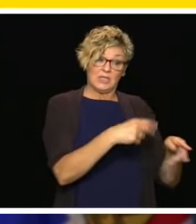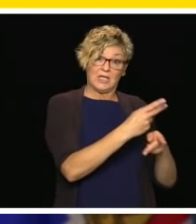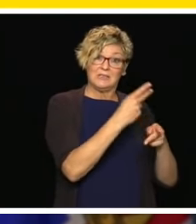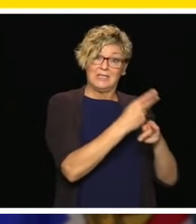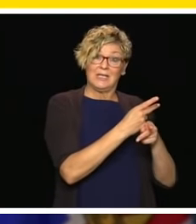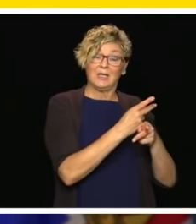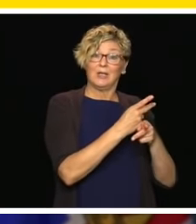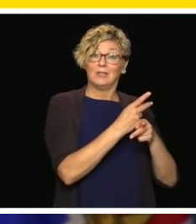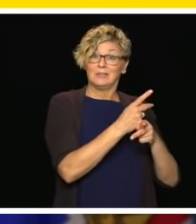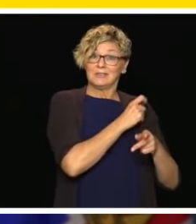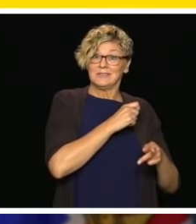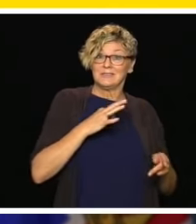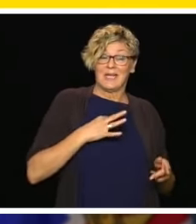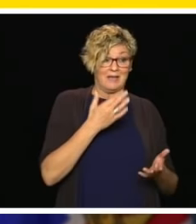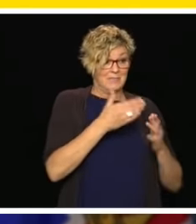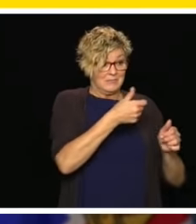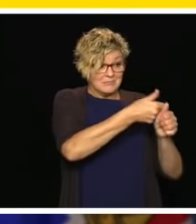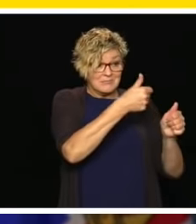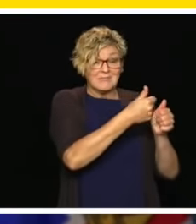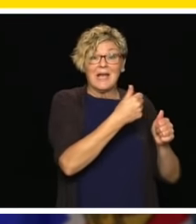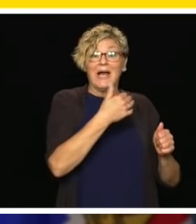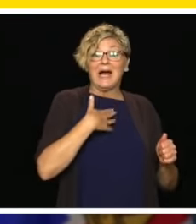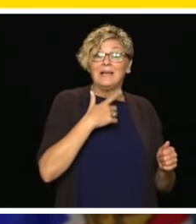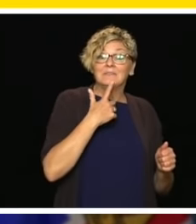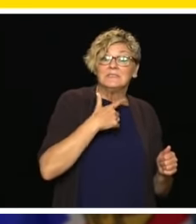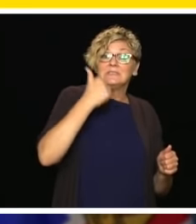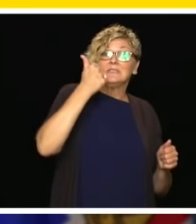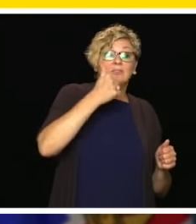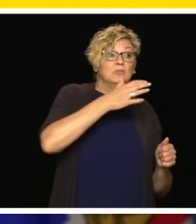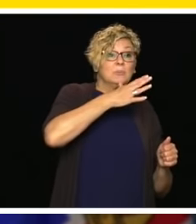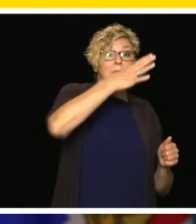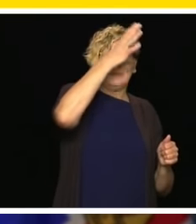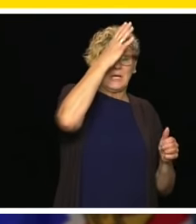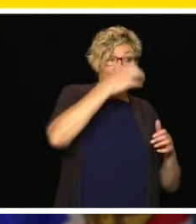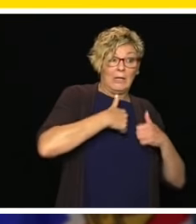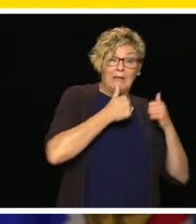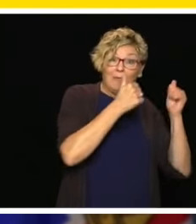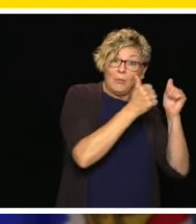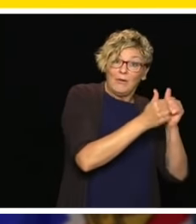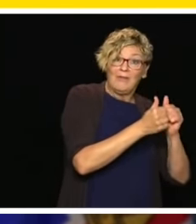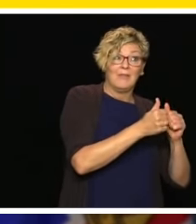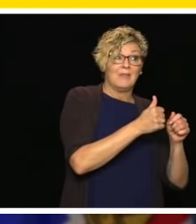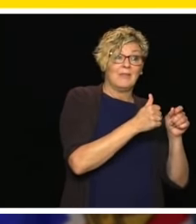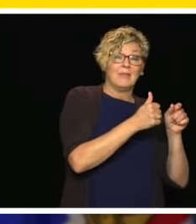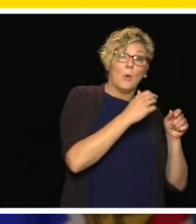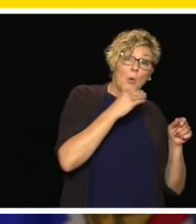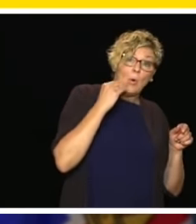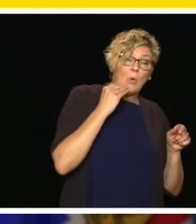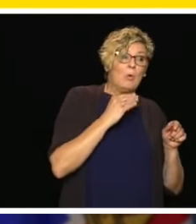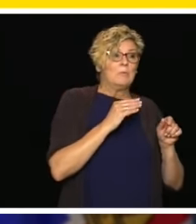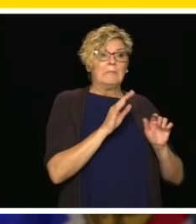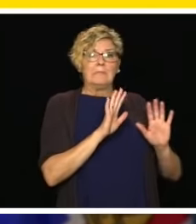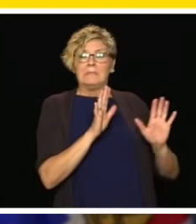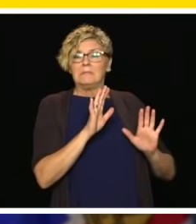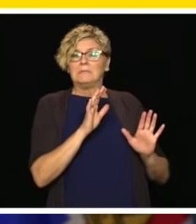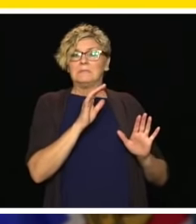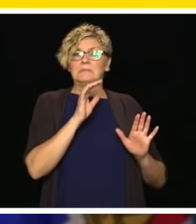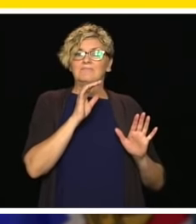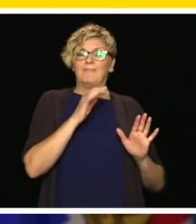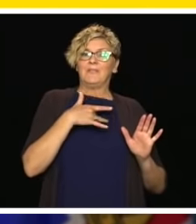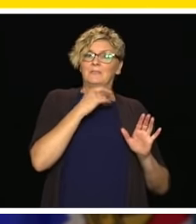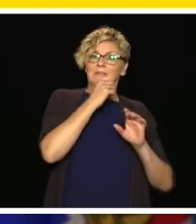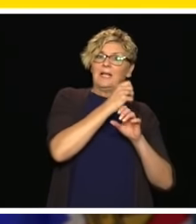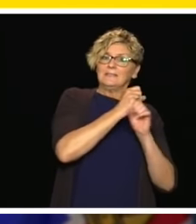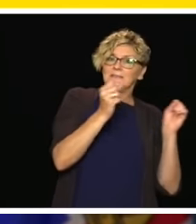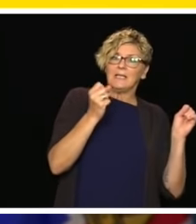health concerns so they don't feel safe to reopen their centre and that is up to their decision. They know their operation the